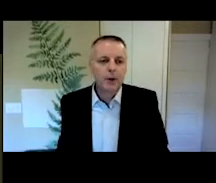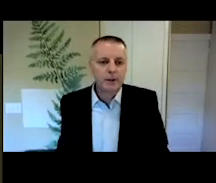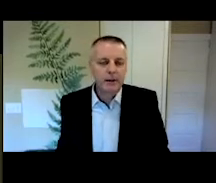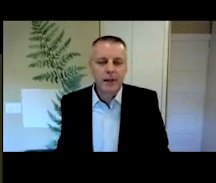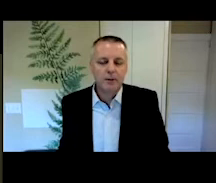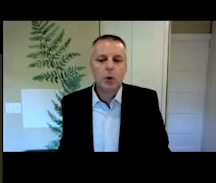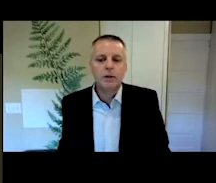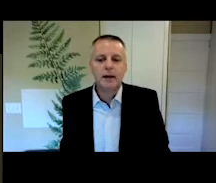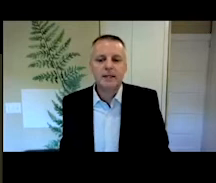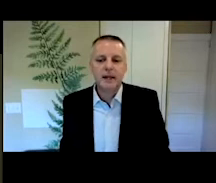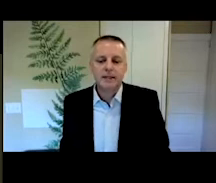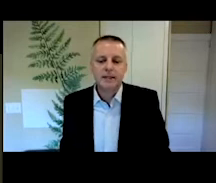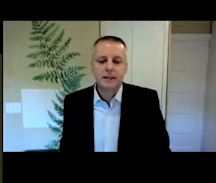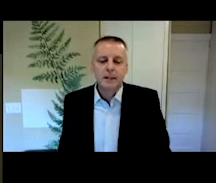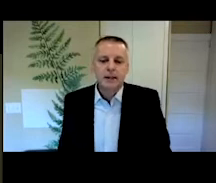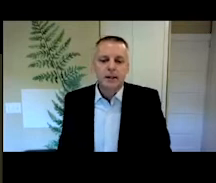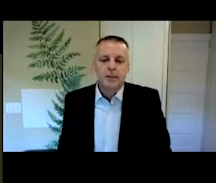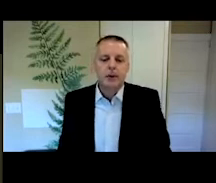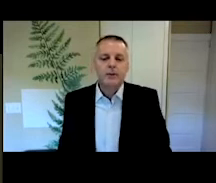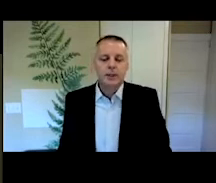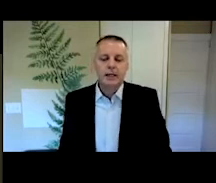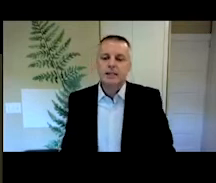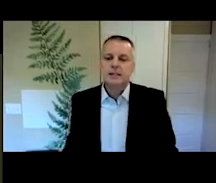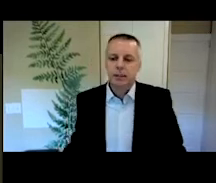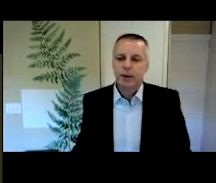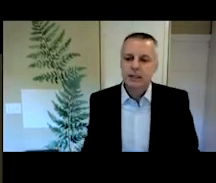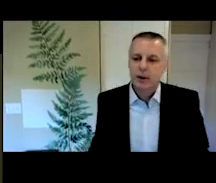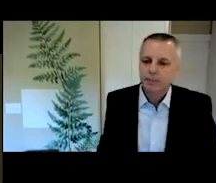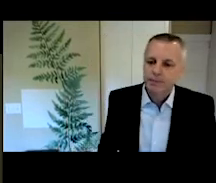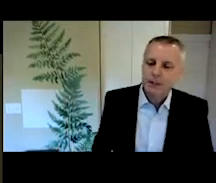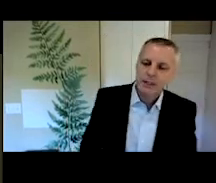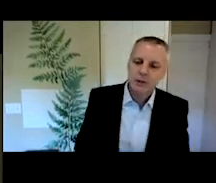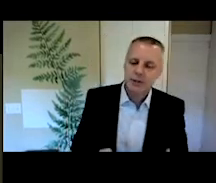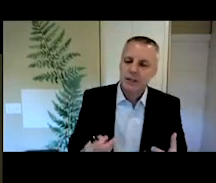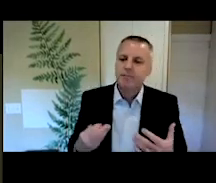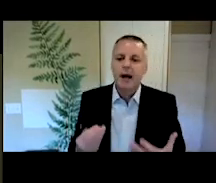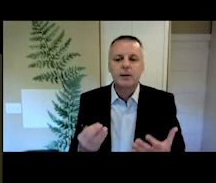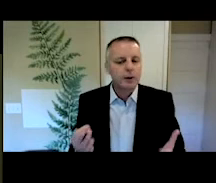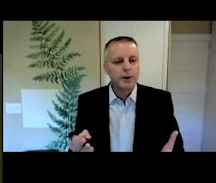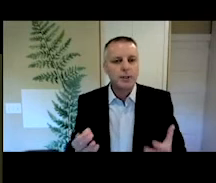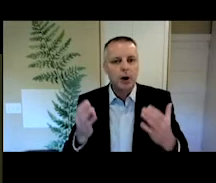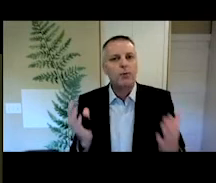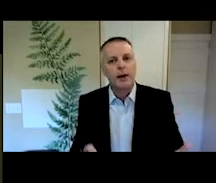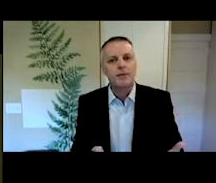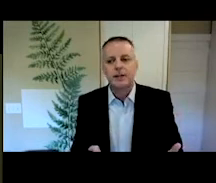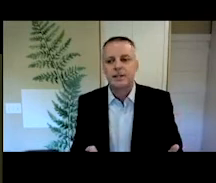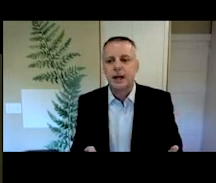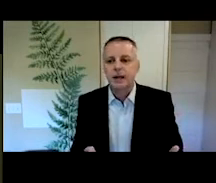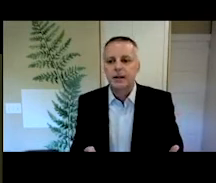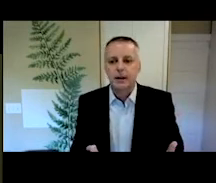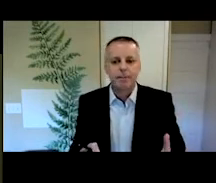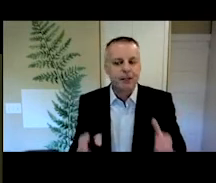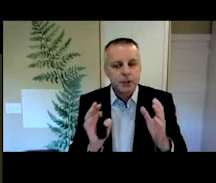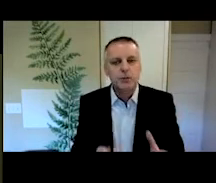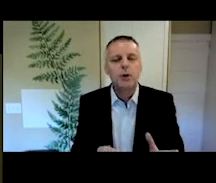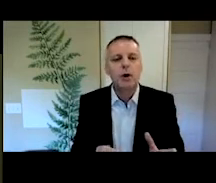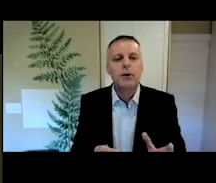that's important. That totally makes sense. But I also think it's a slippery slope. You know, teachers think my learners aren't ready for this yet.